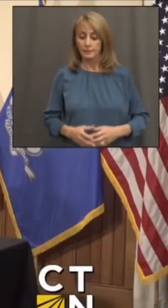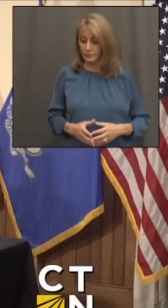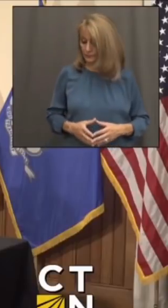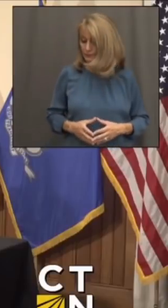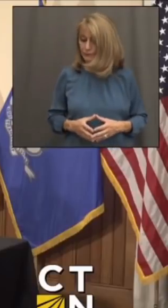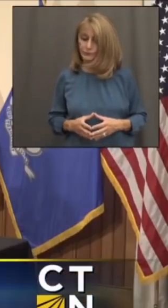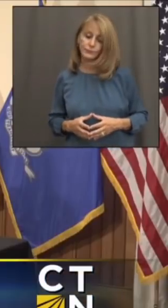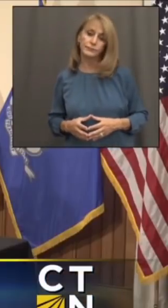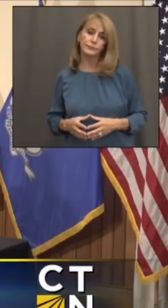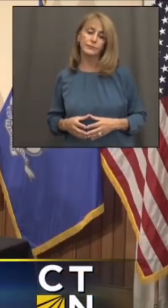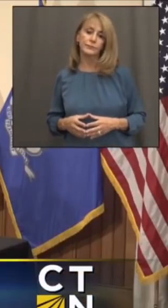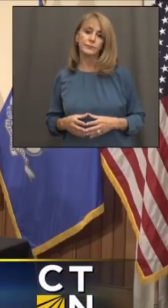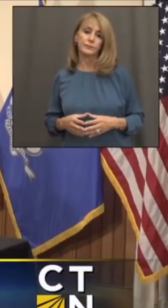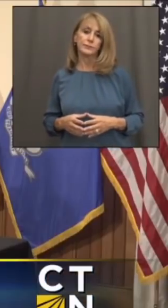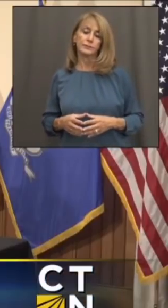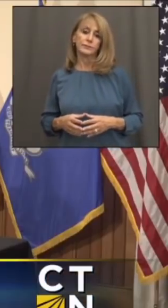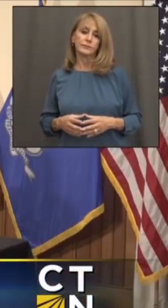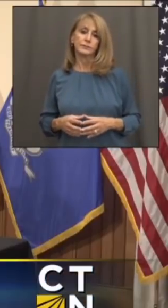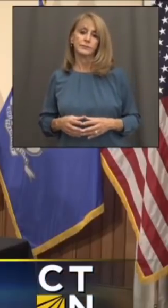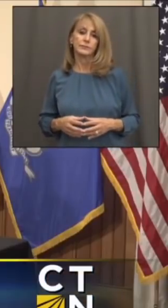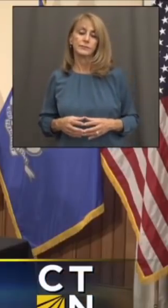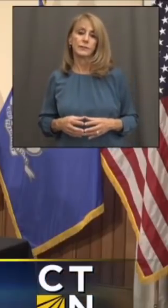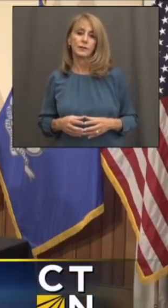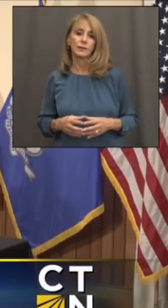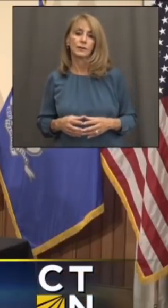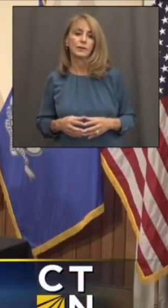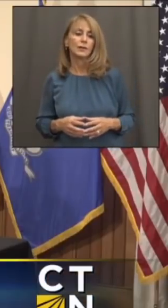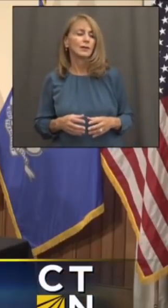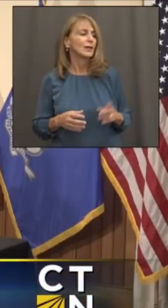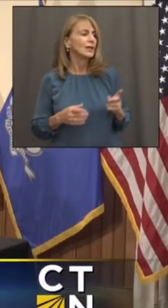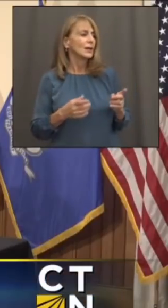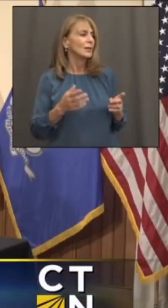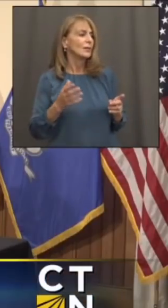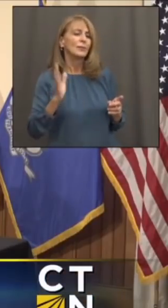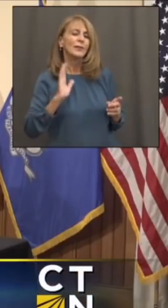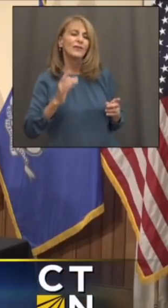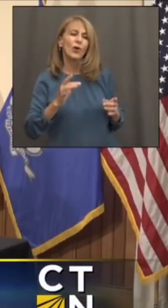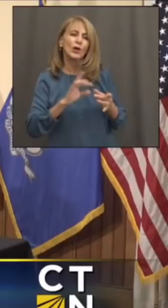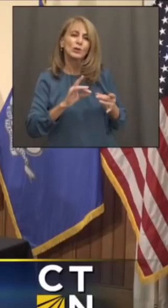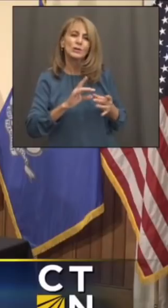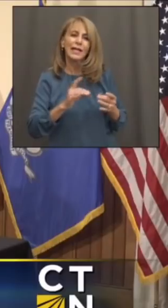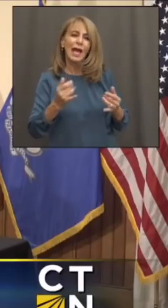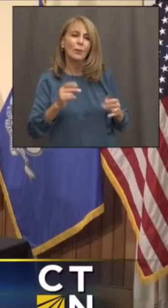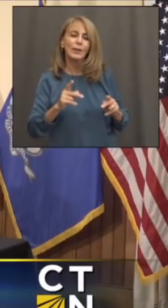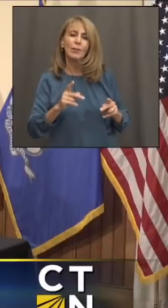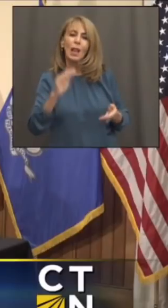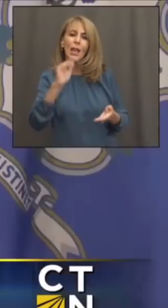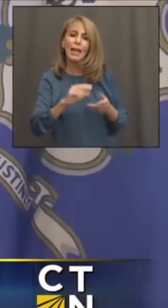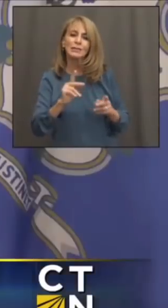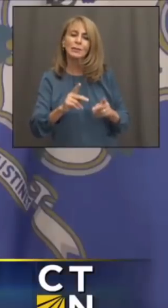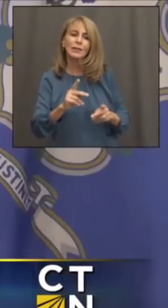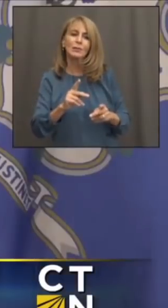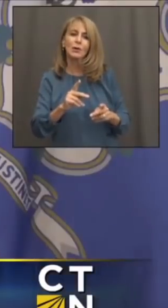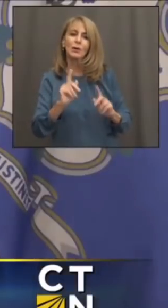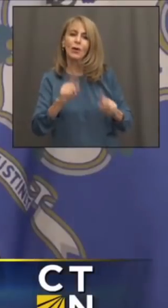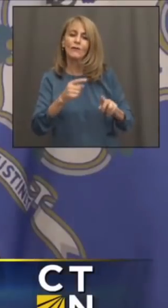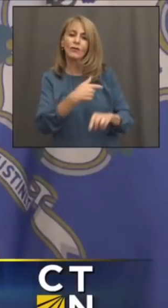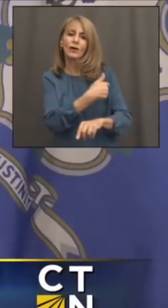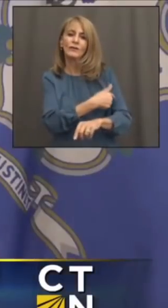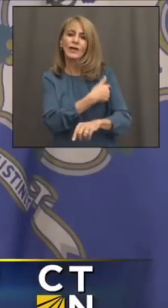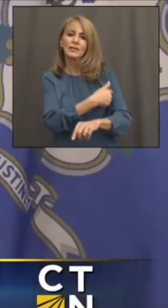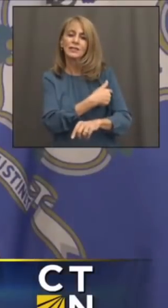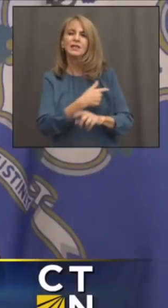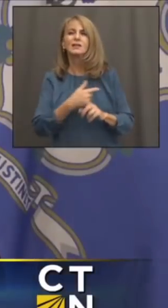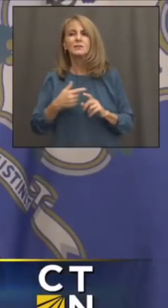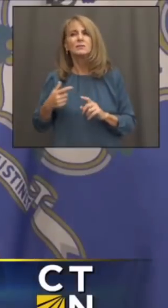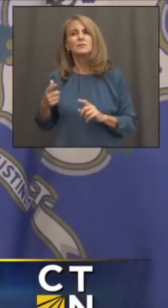said with immunization, interest declining, what was that number again and over what span? I think we're down about 50%